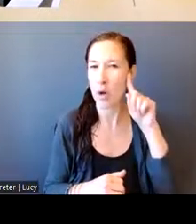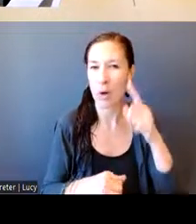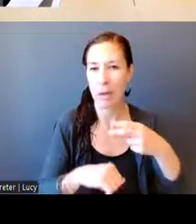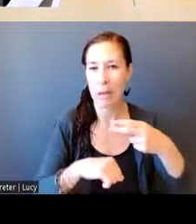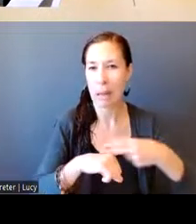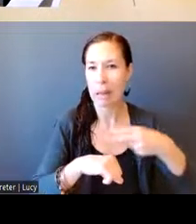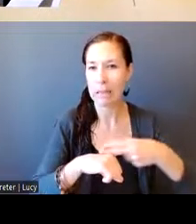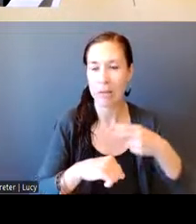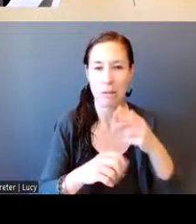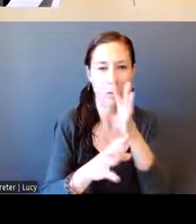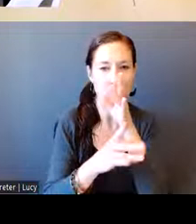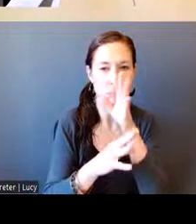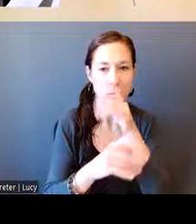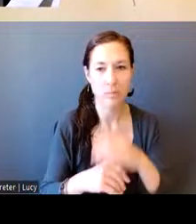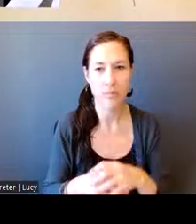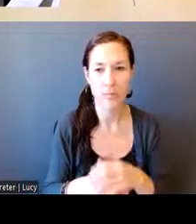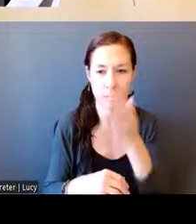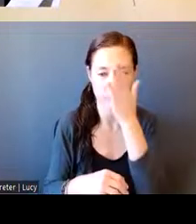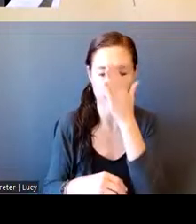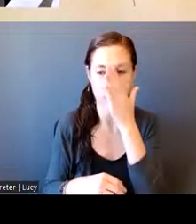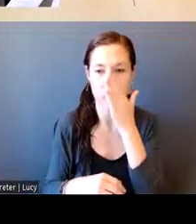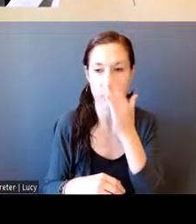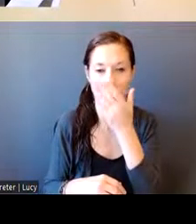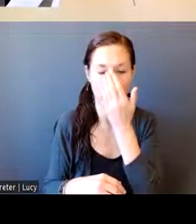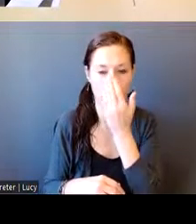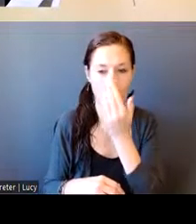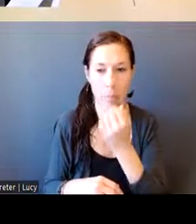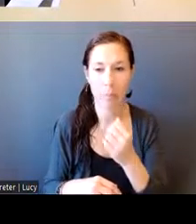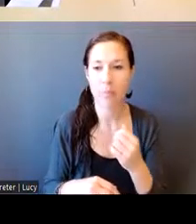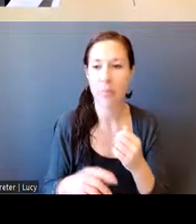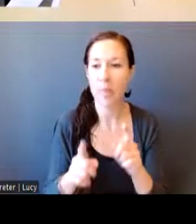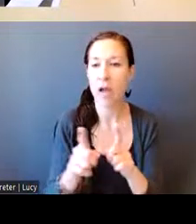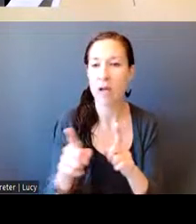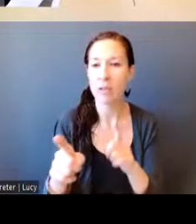And the OPAD staff, they will send you instructions in the chat. But also…